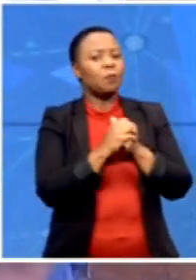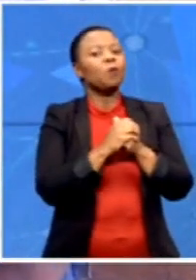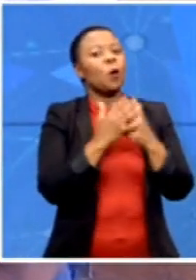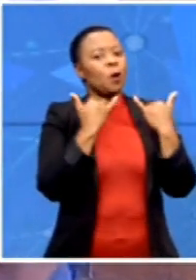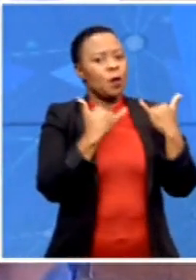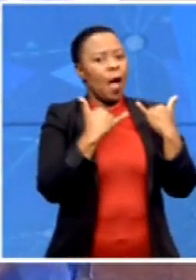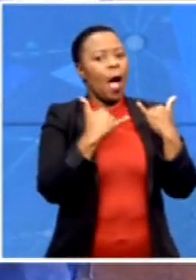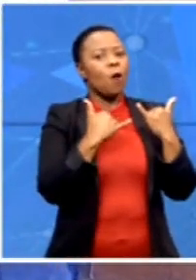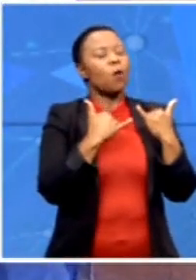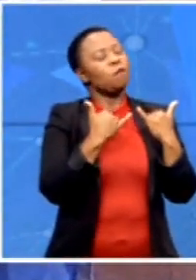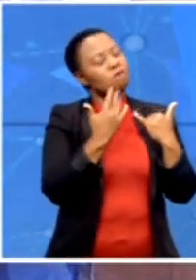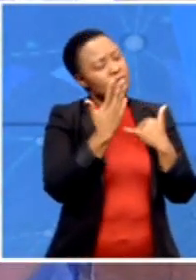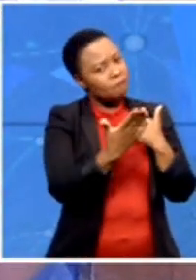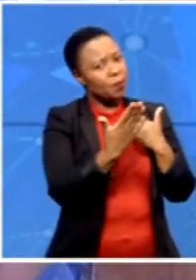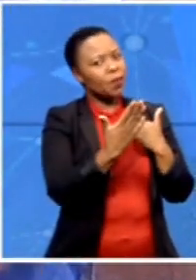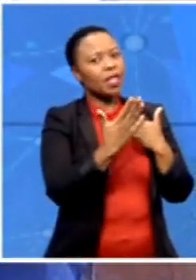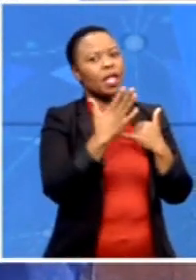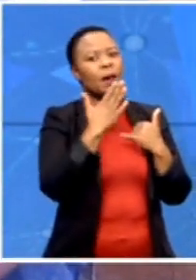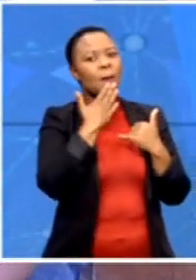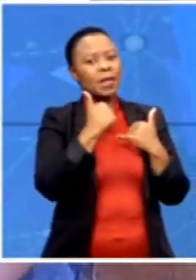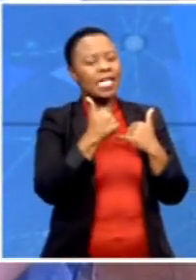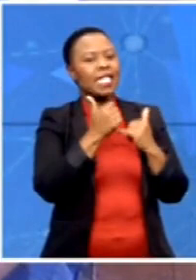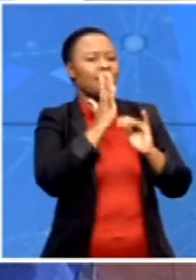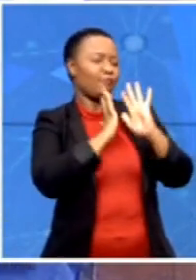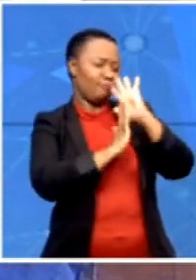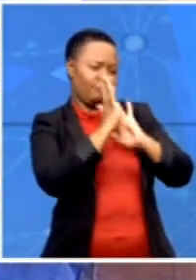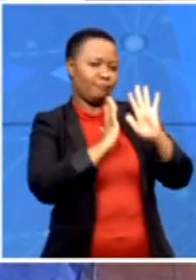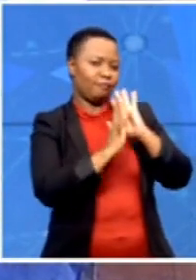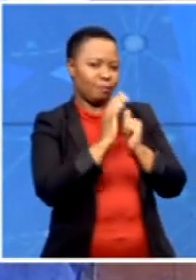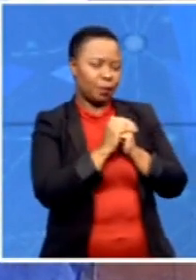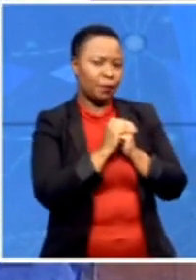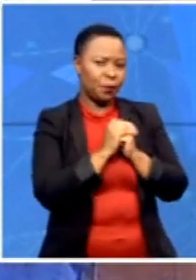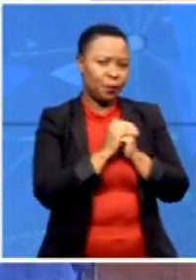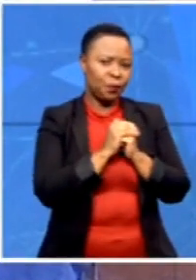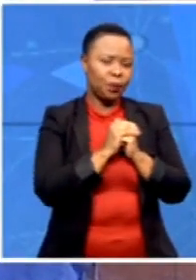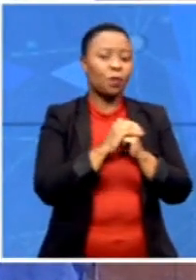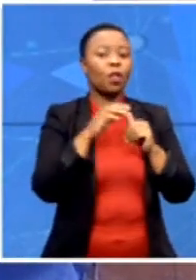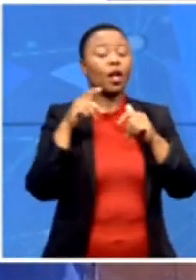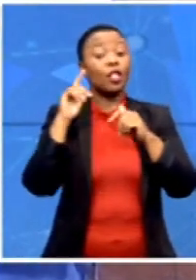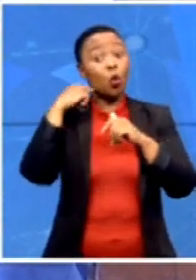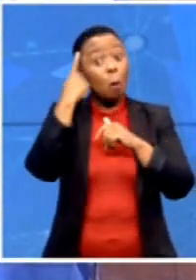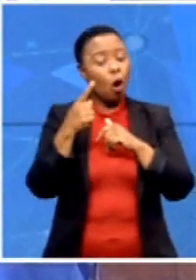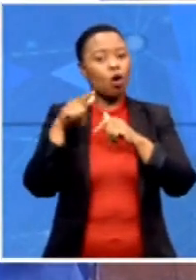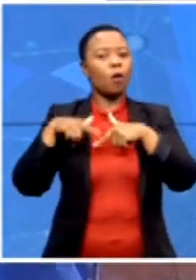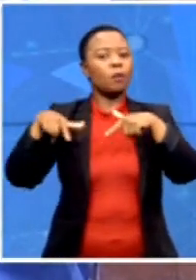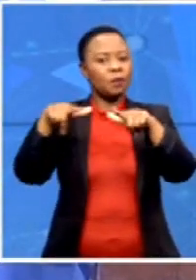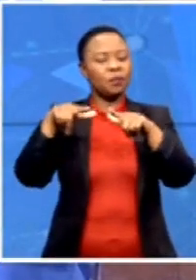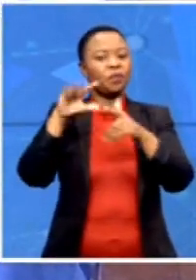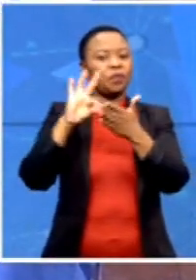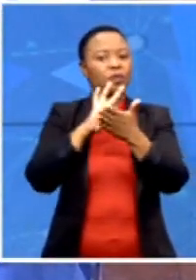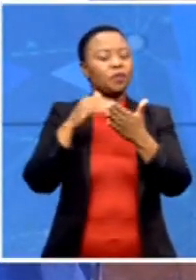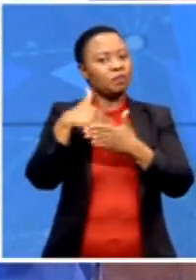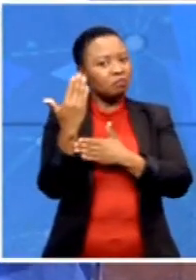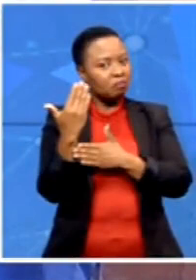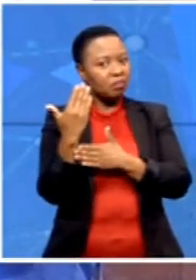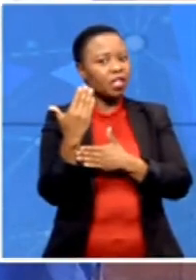local government election, the elections debate made, what do think about